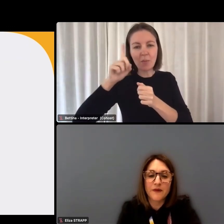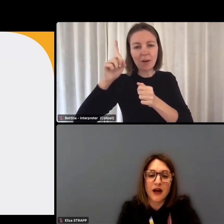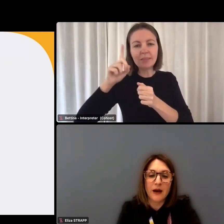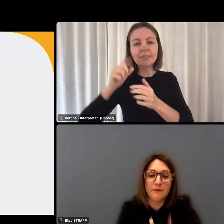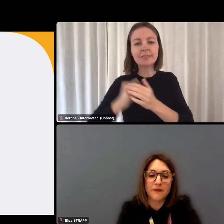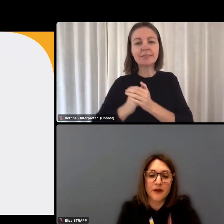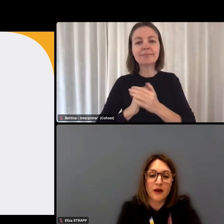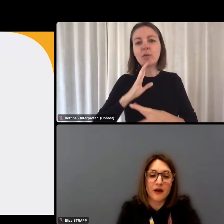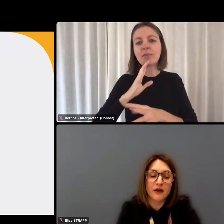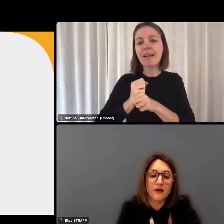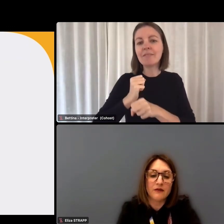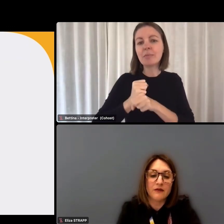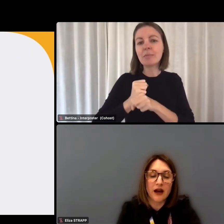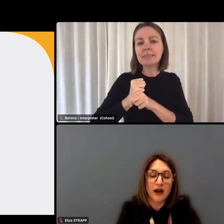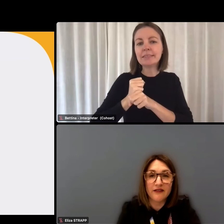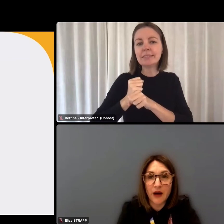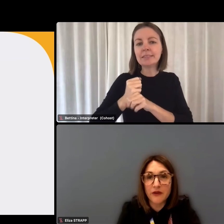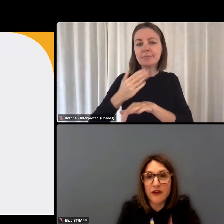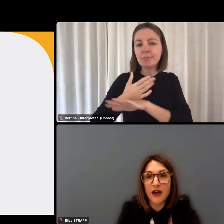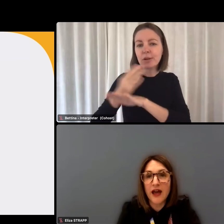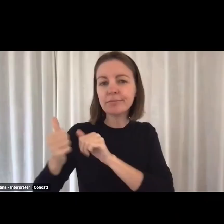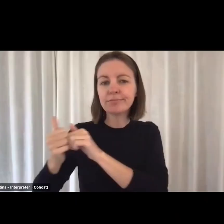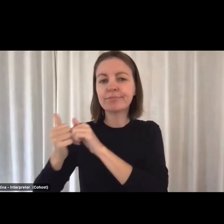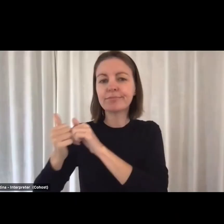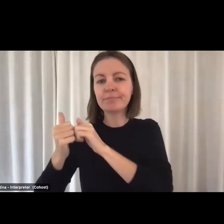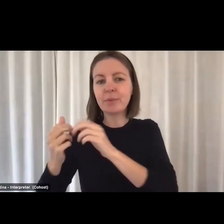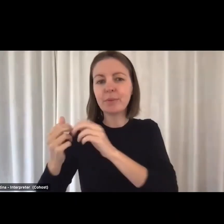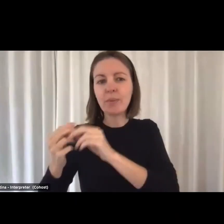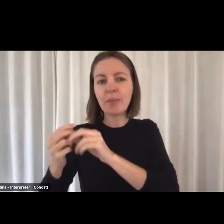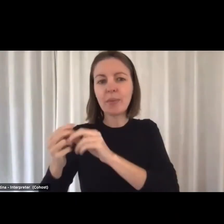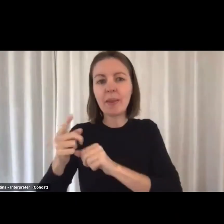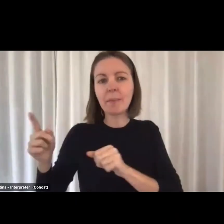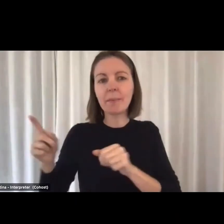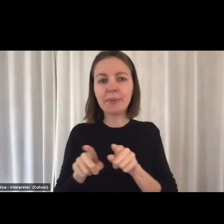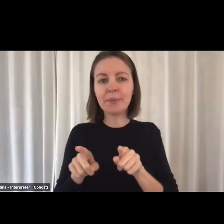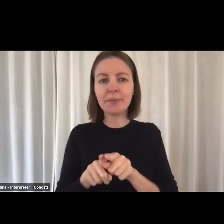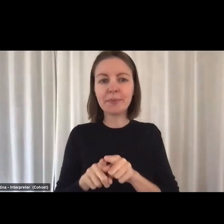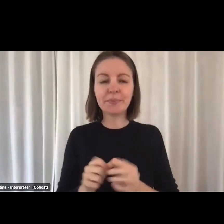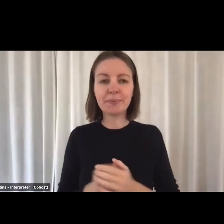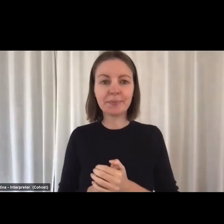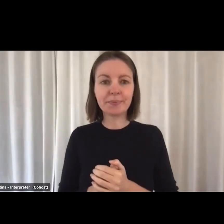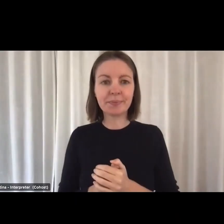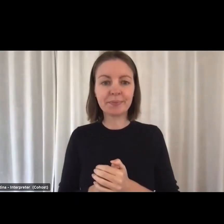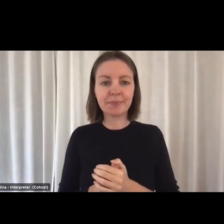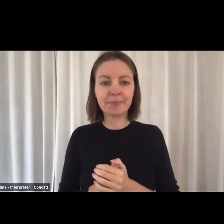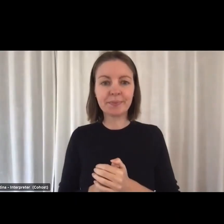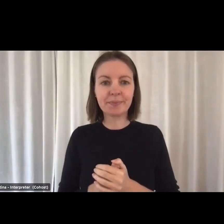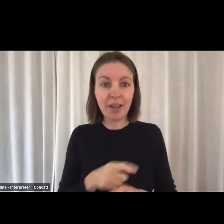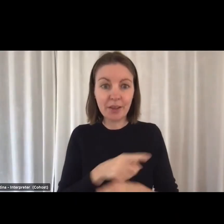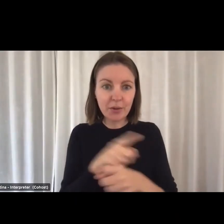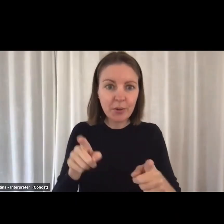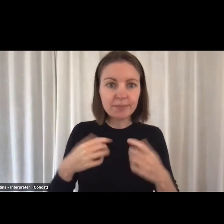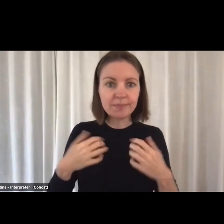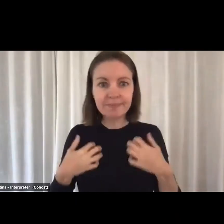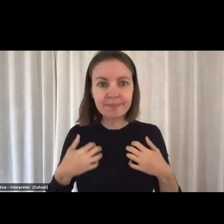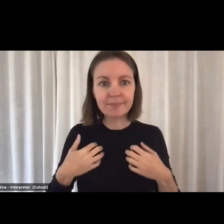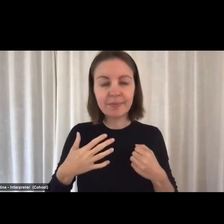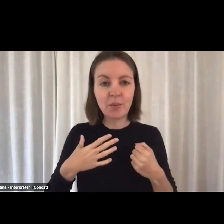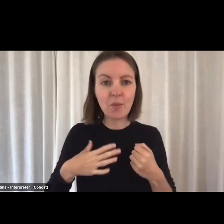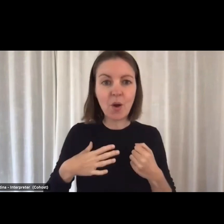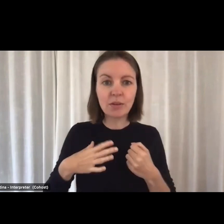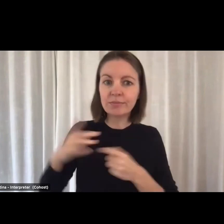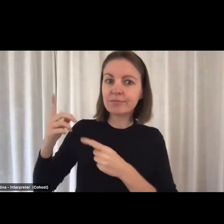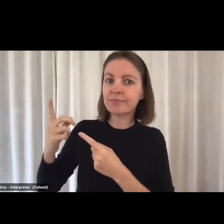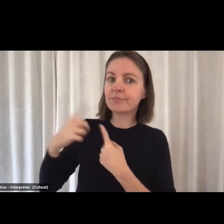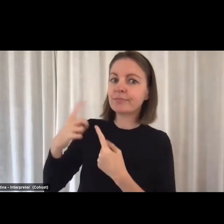case last month. And we are, as much as you eagerly awaiting the decision from the Fair